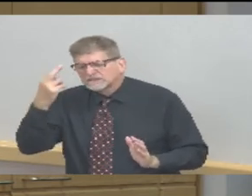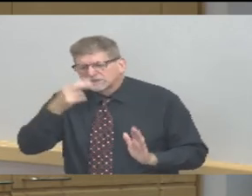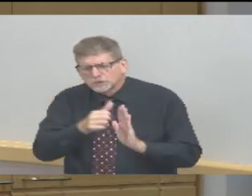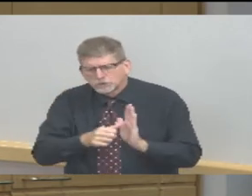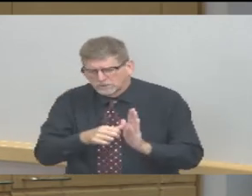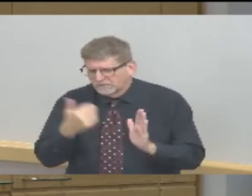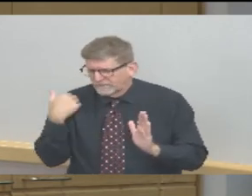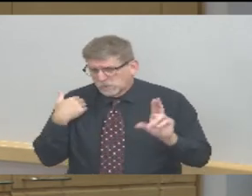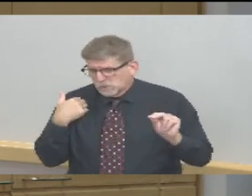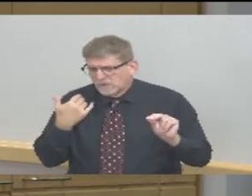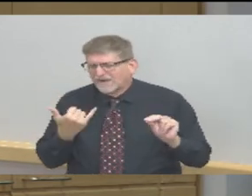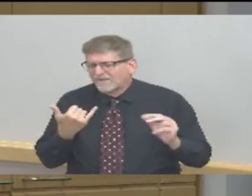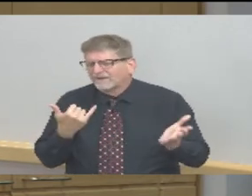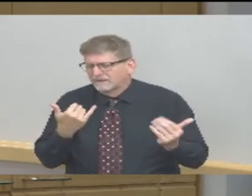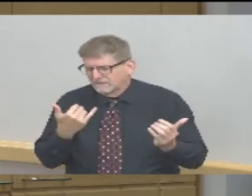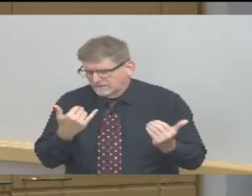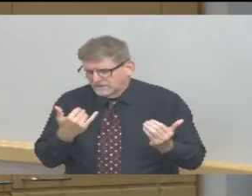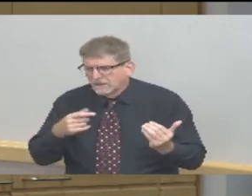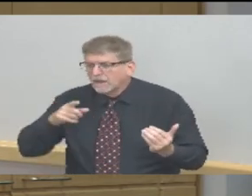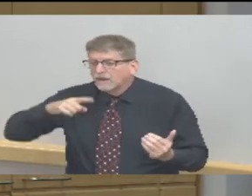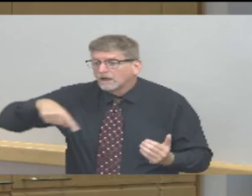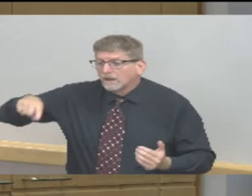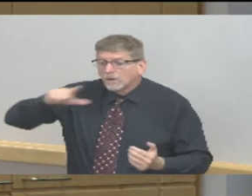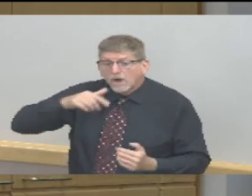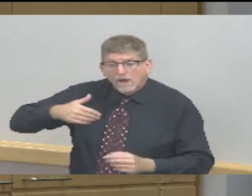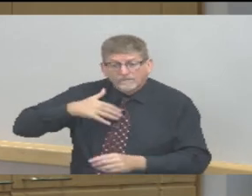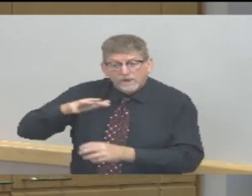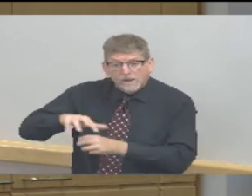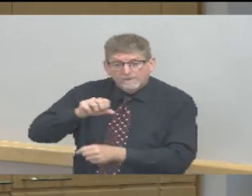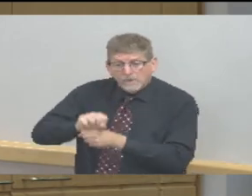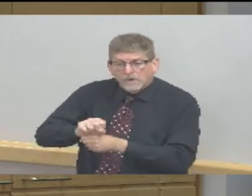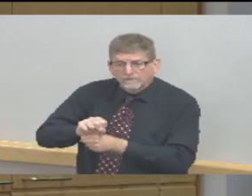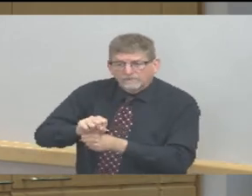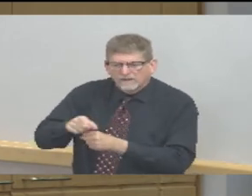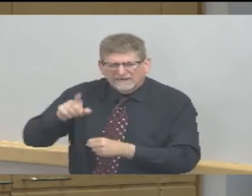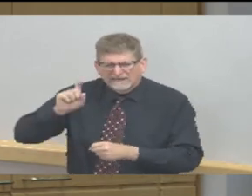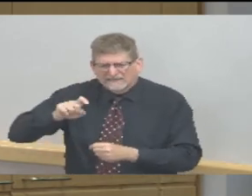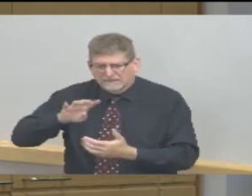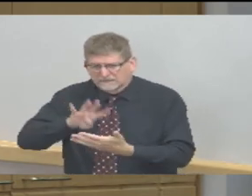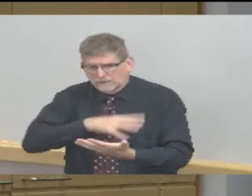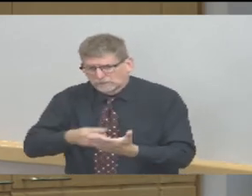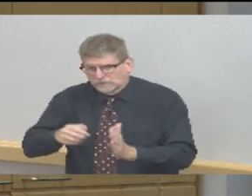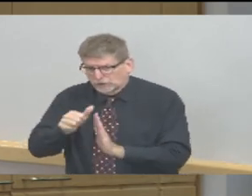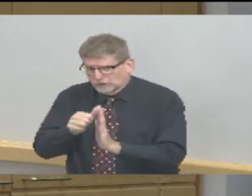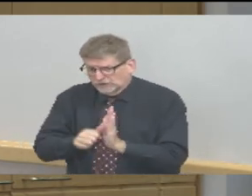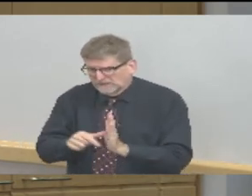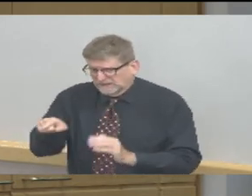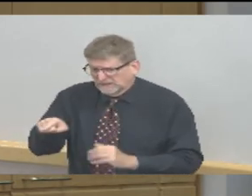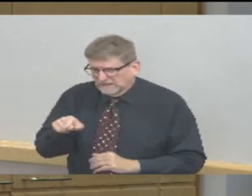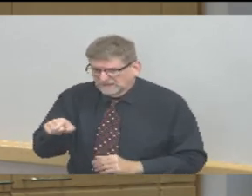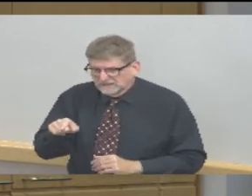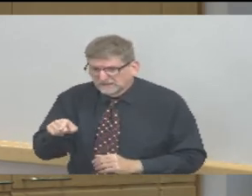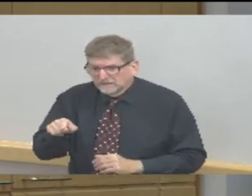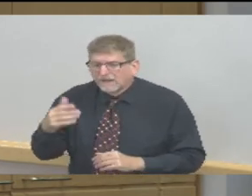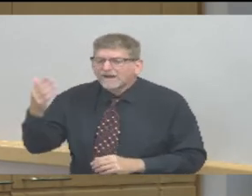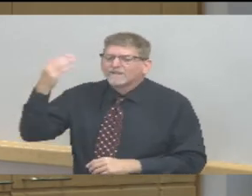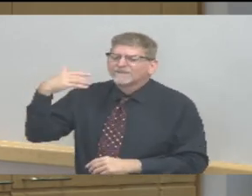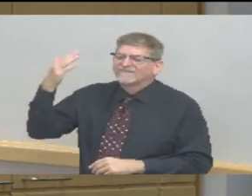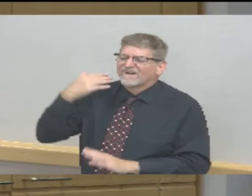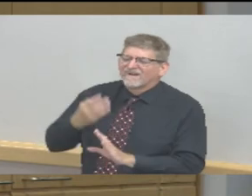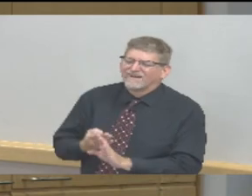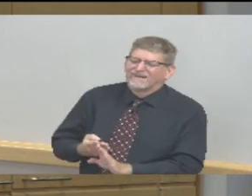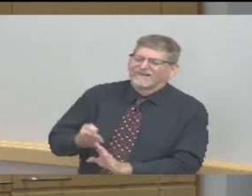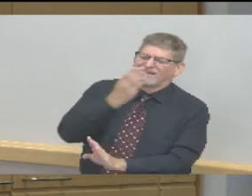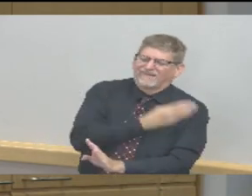for an elective procedure elective invasive procedure or surgery that prior to the procedure they will